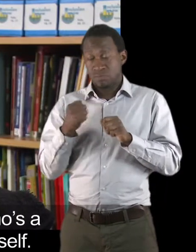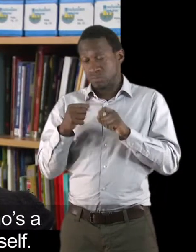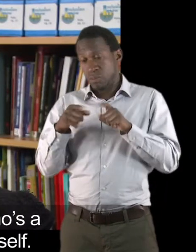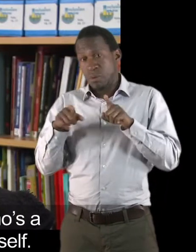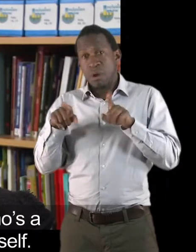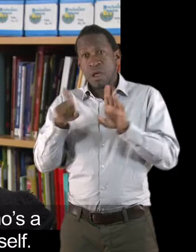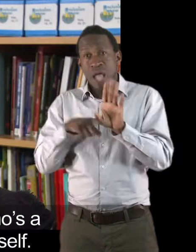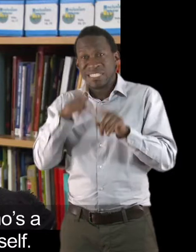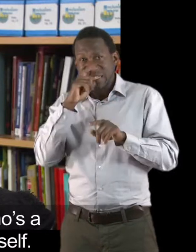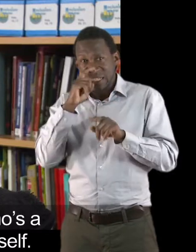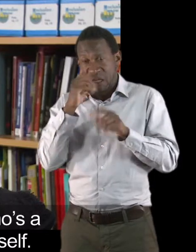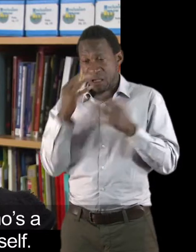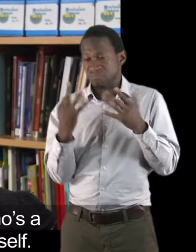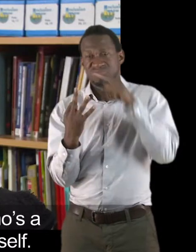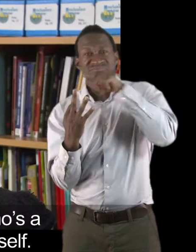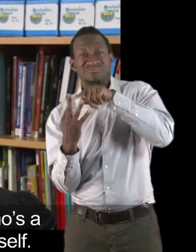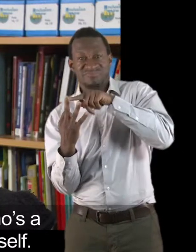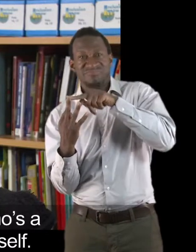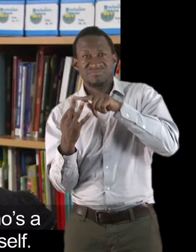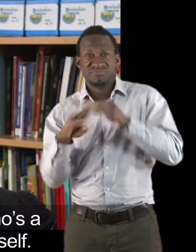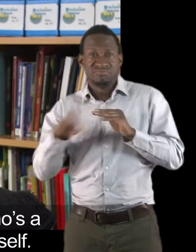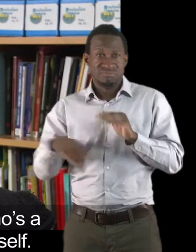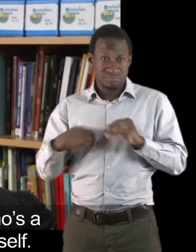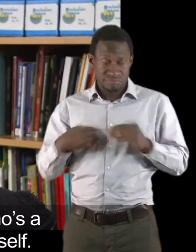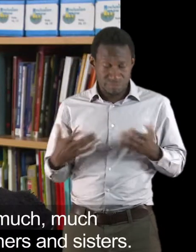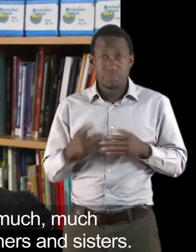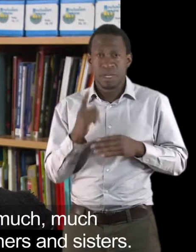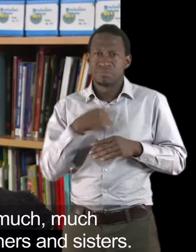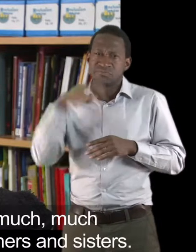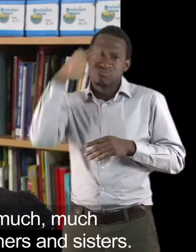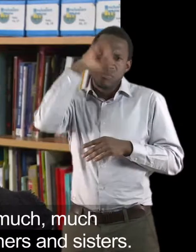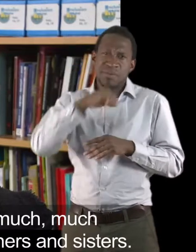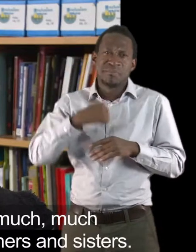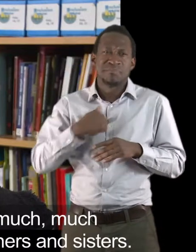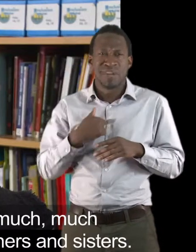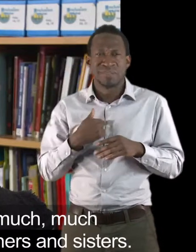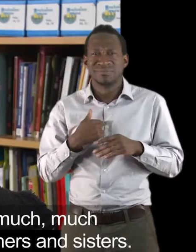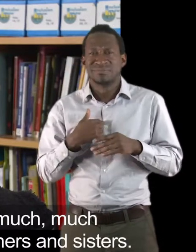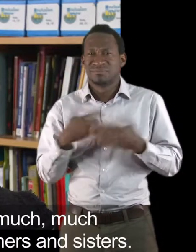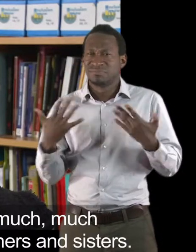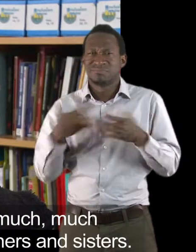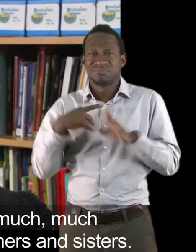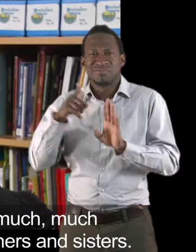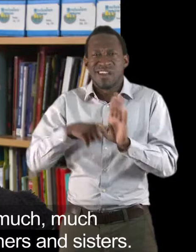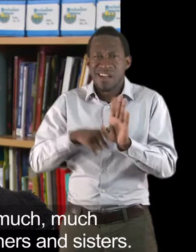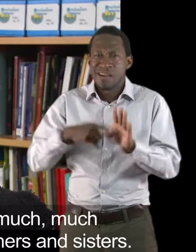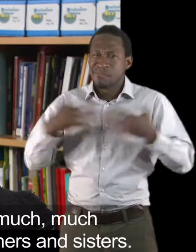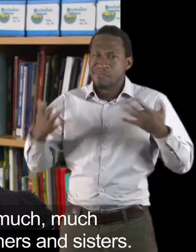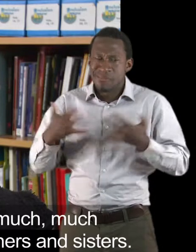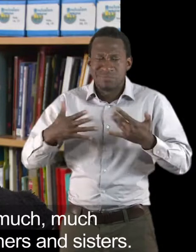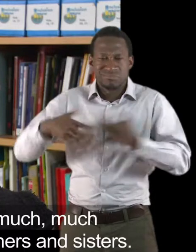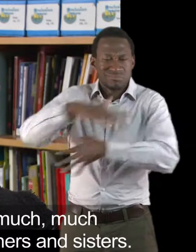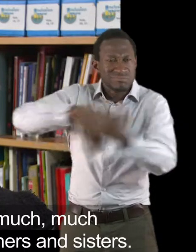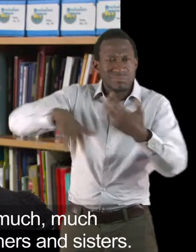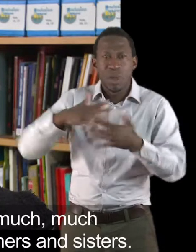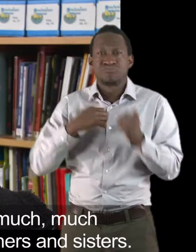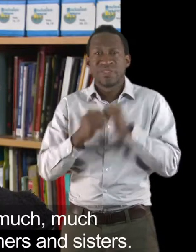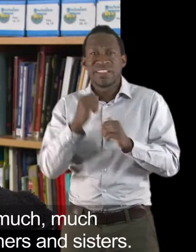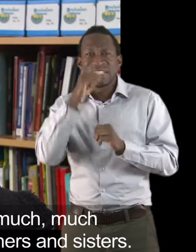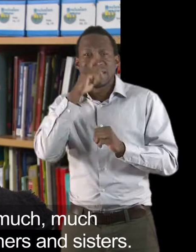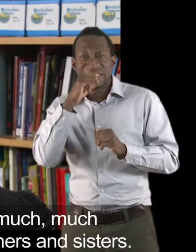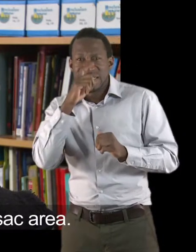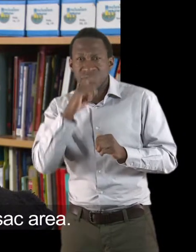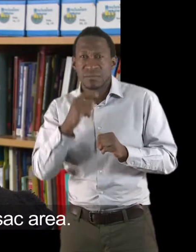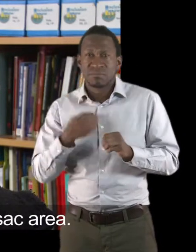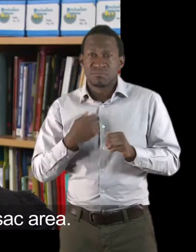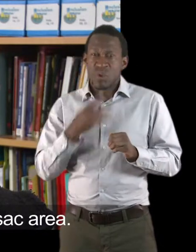I've got a sister who's a year younger than myself. But I remember when I was much, much younger, playing out with my brothers and sisters,